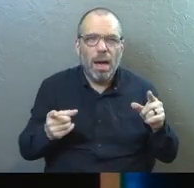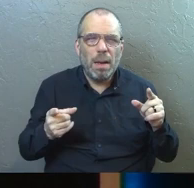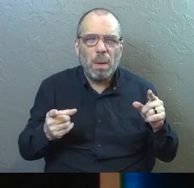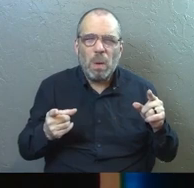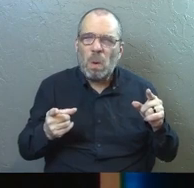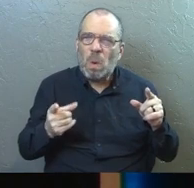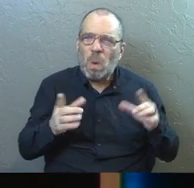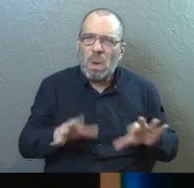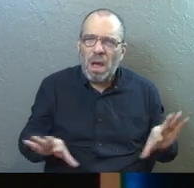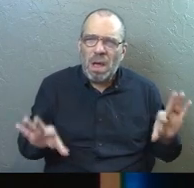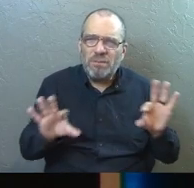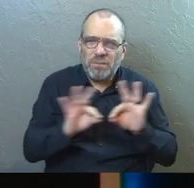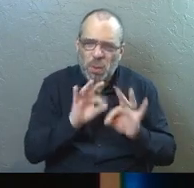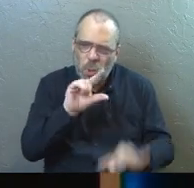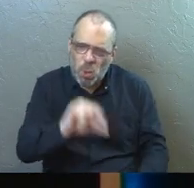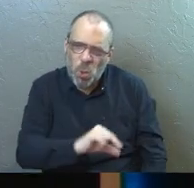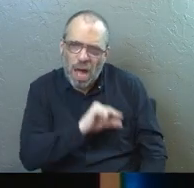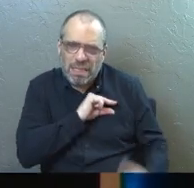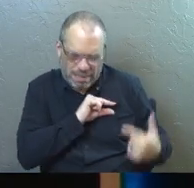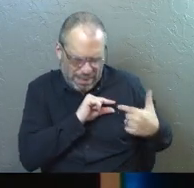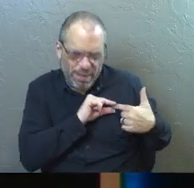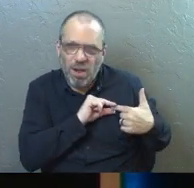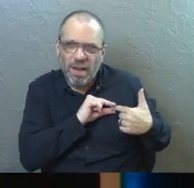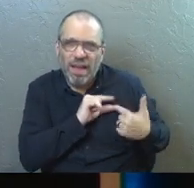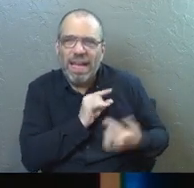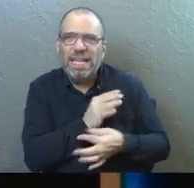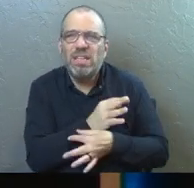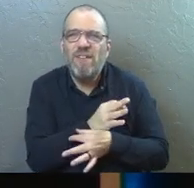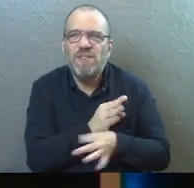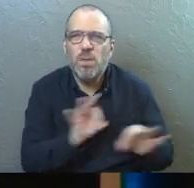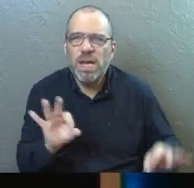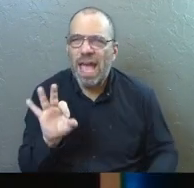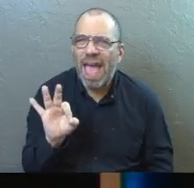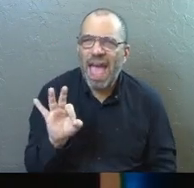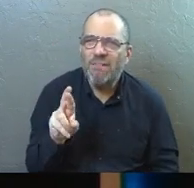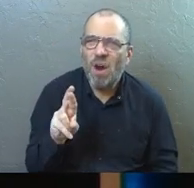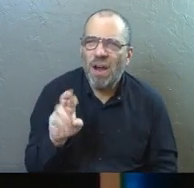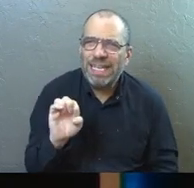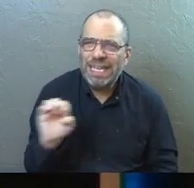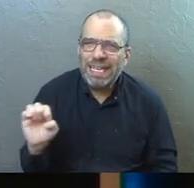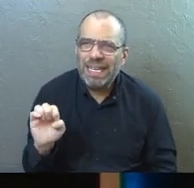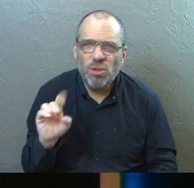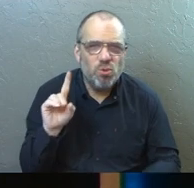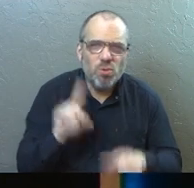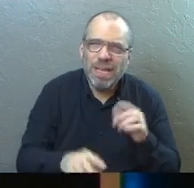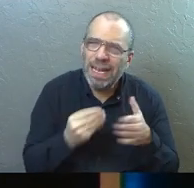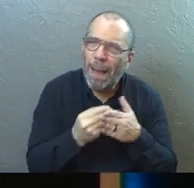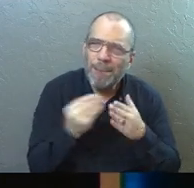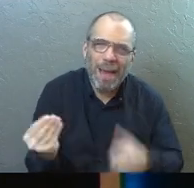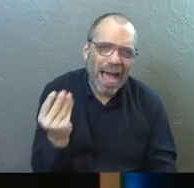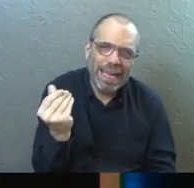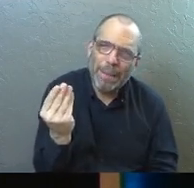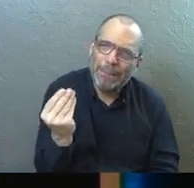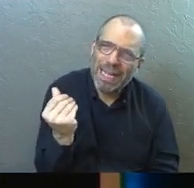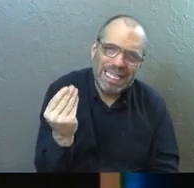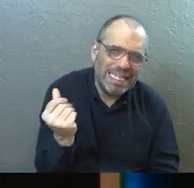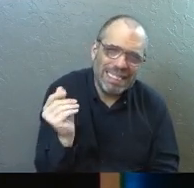very critical quality to it. It's free. You can't buy it. Hmm.